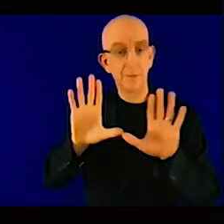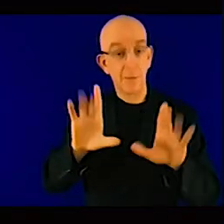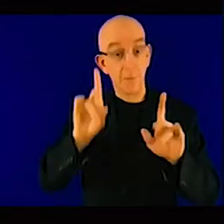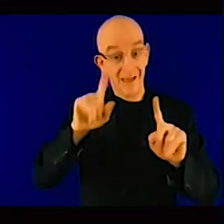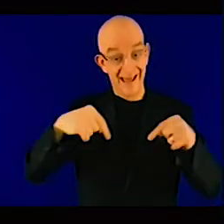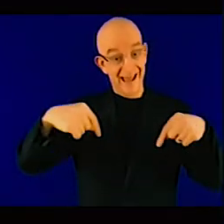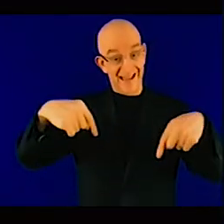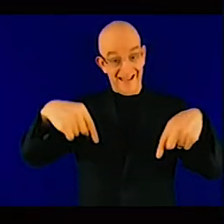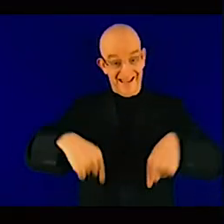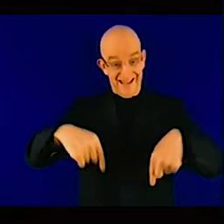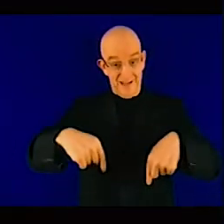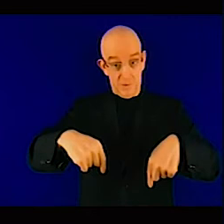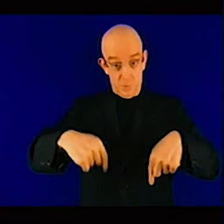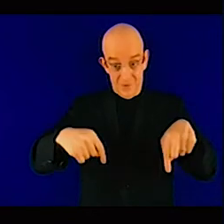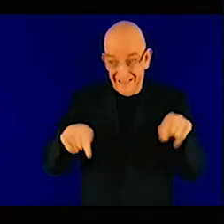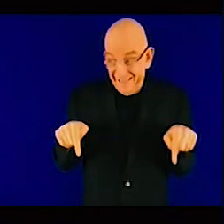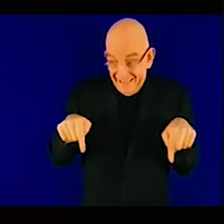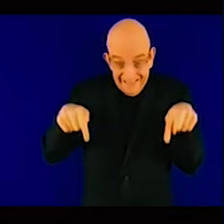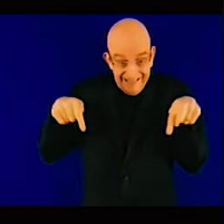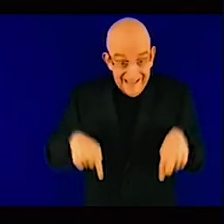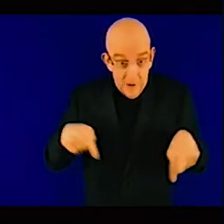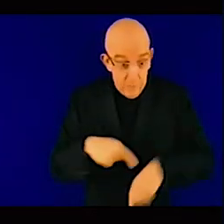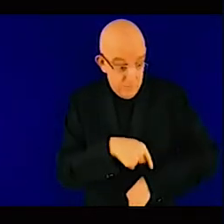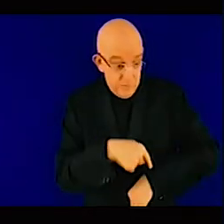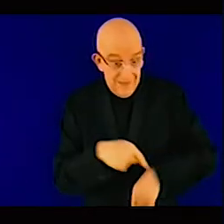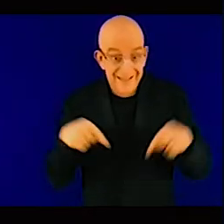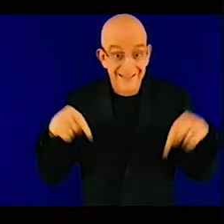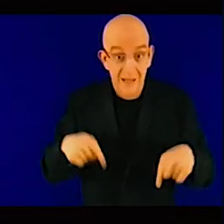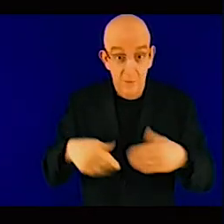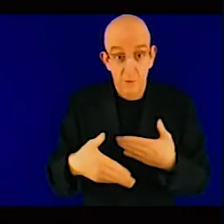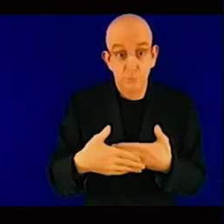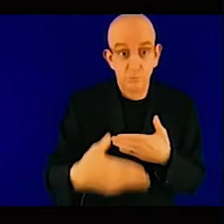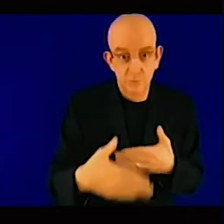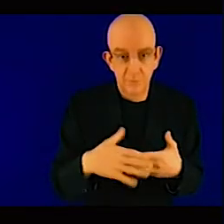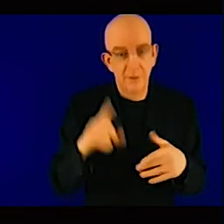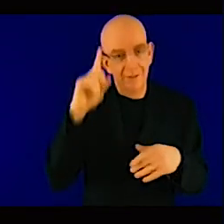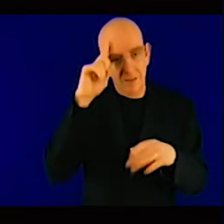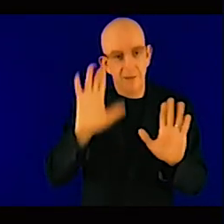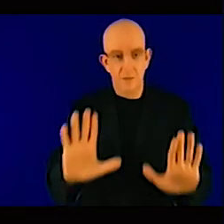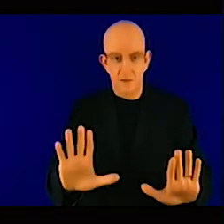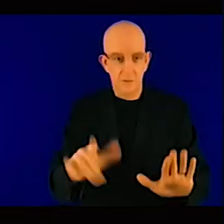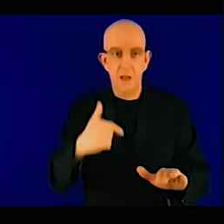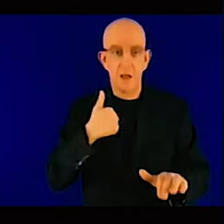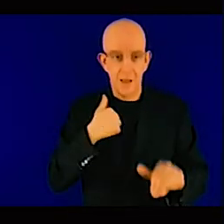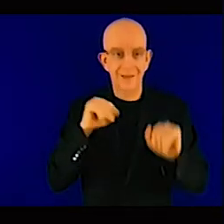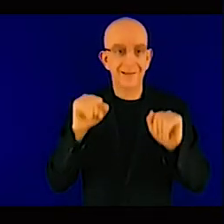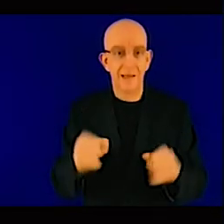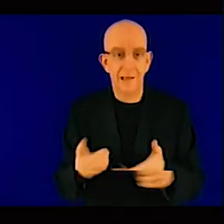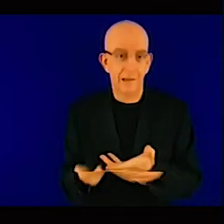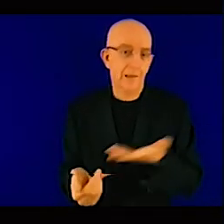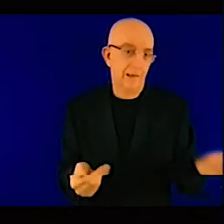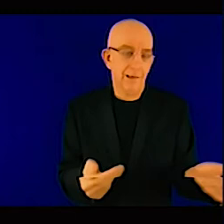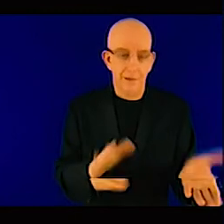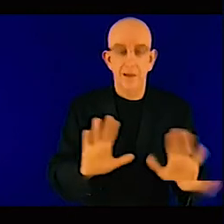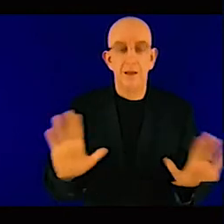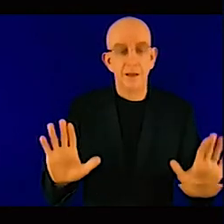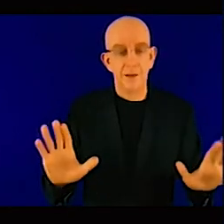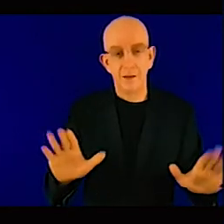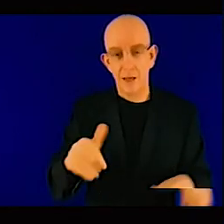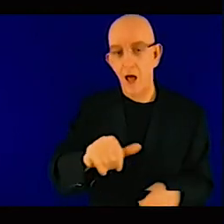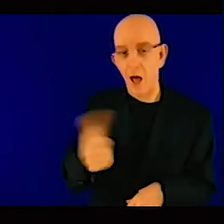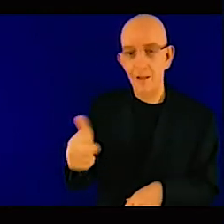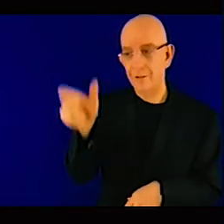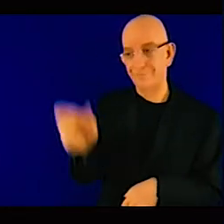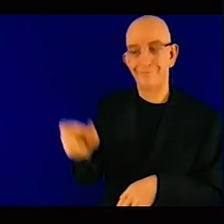experts to contribute so that we can see where we are heading. Thank you so much. And you're kind of